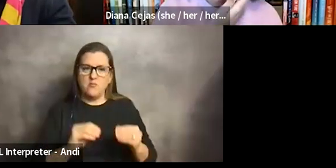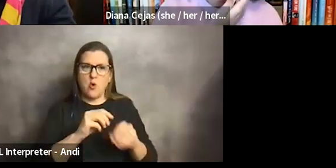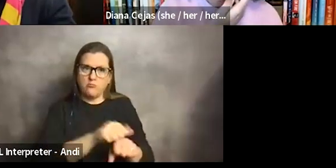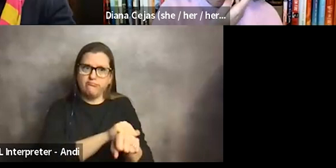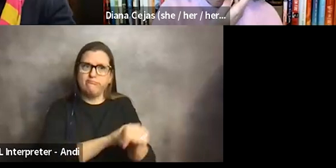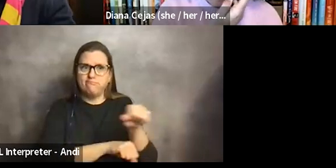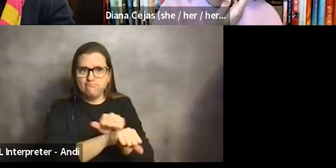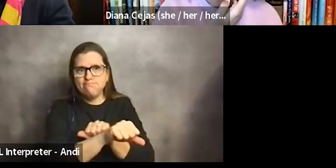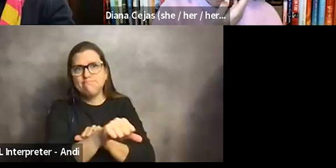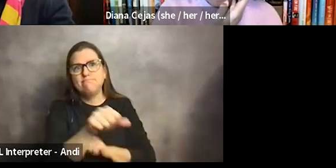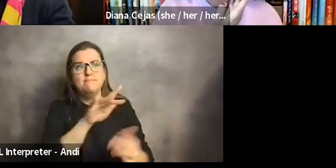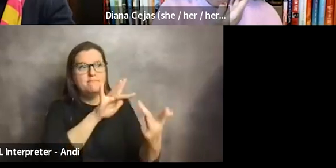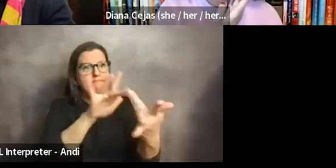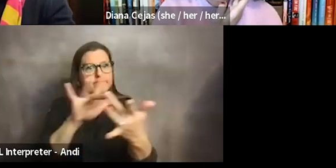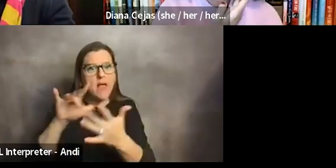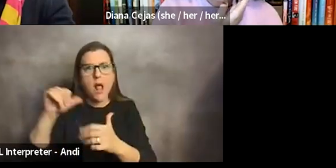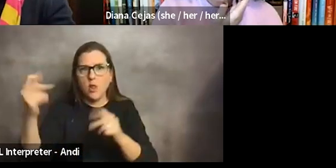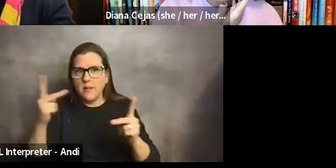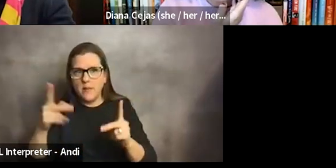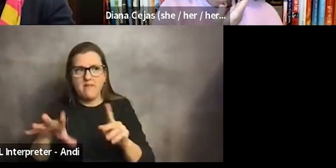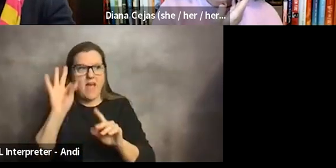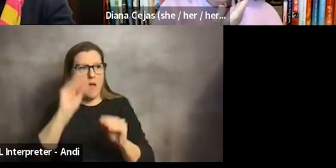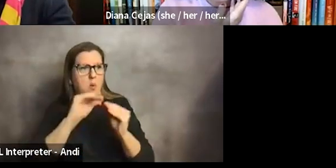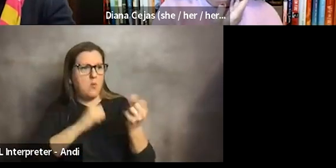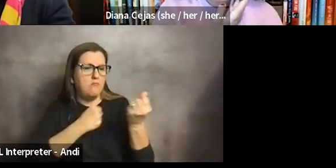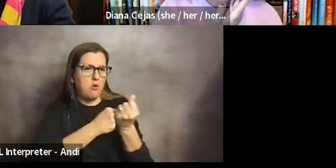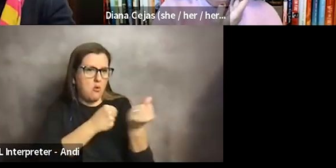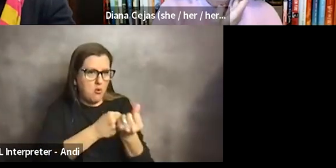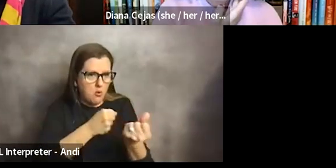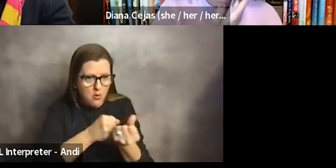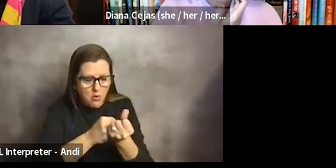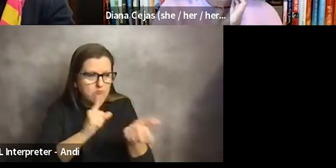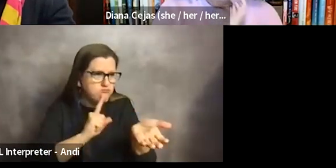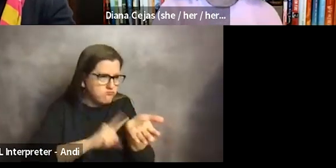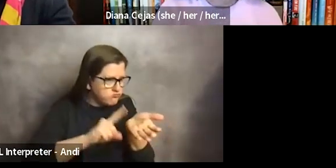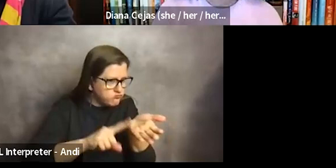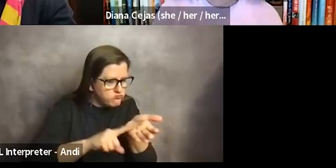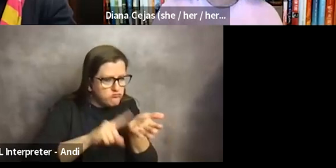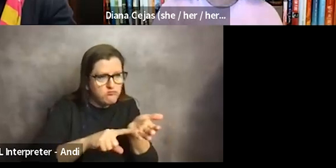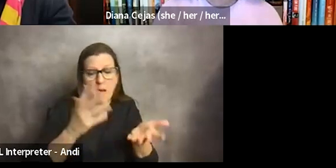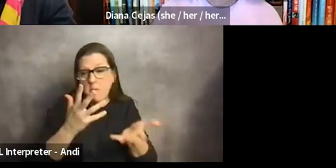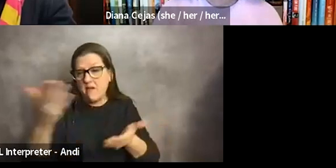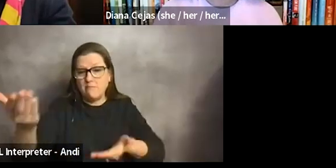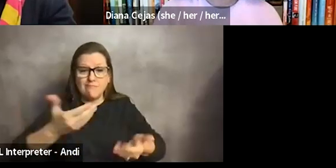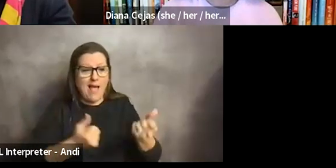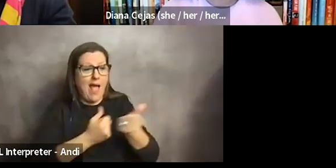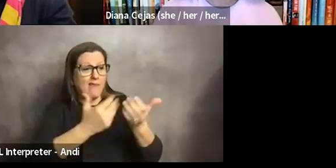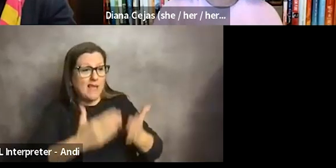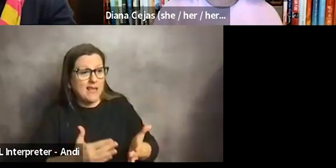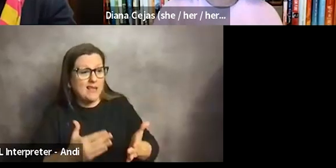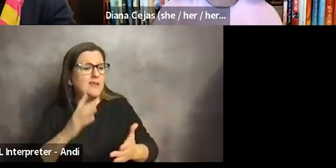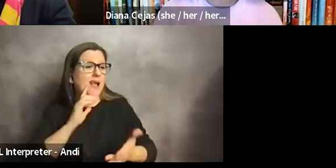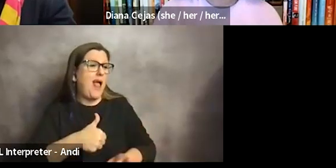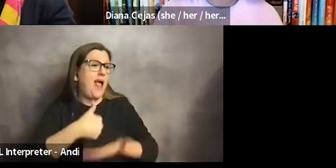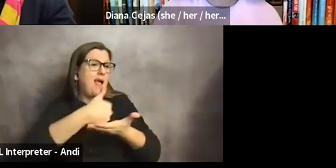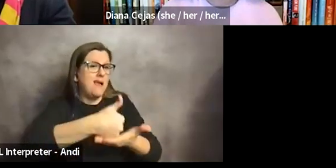reaching out to and looking into things and advocates that may be able to help you and have a